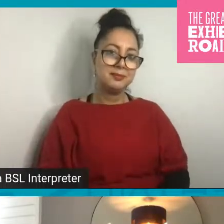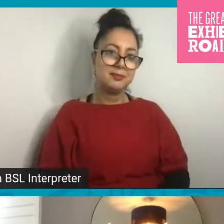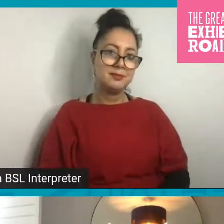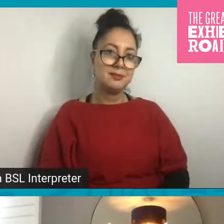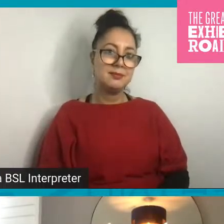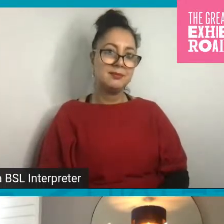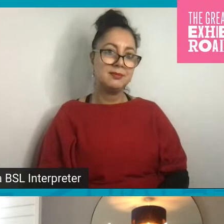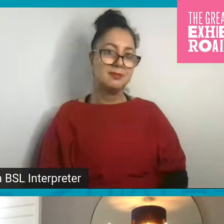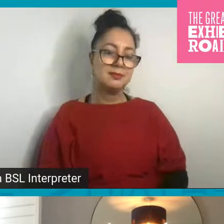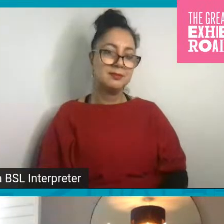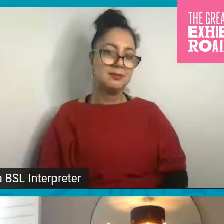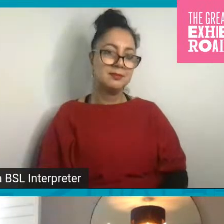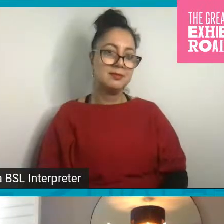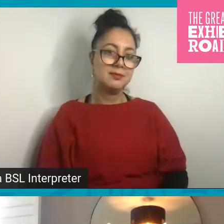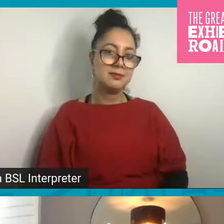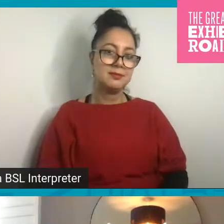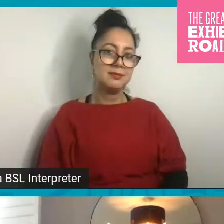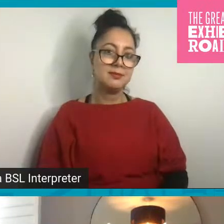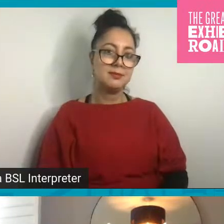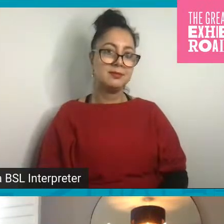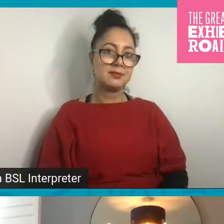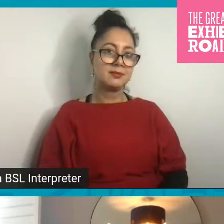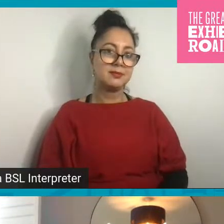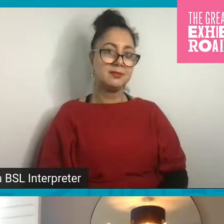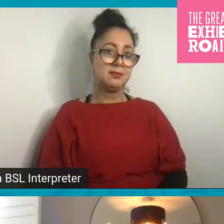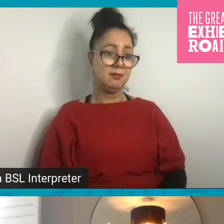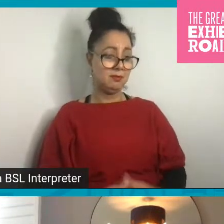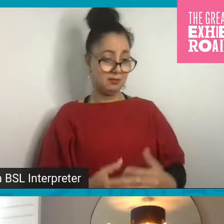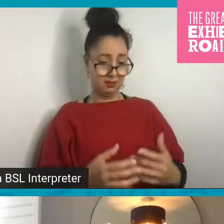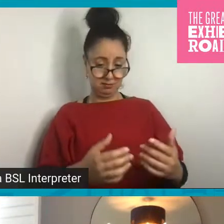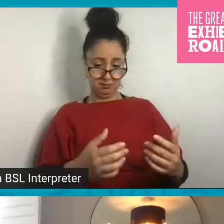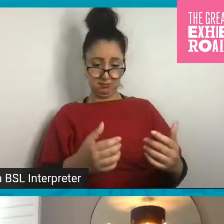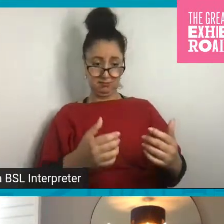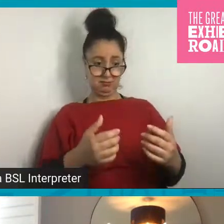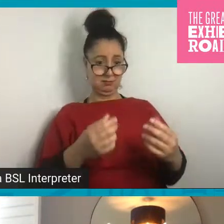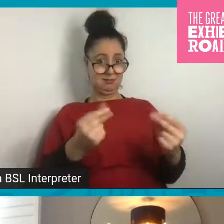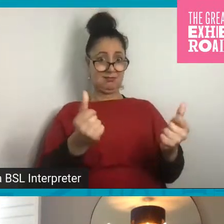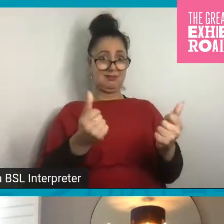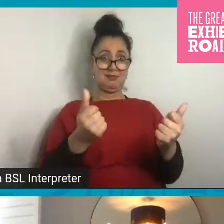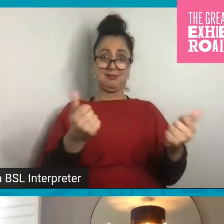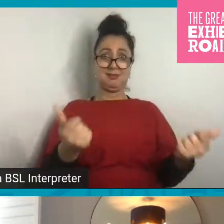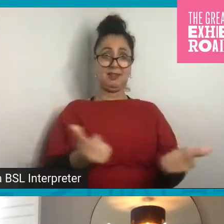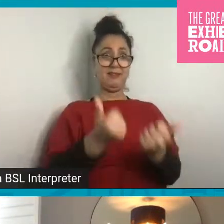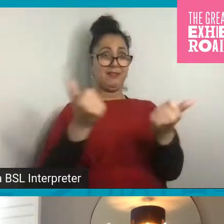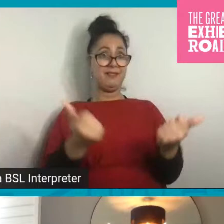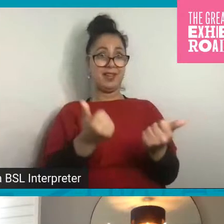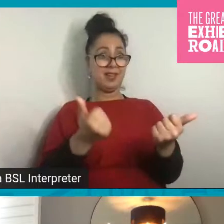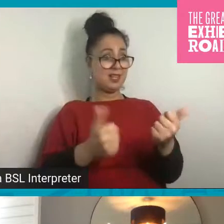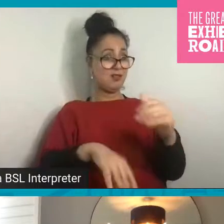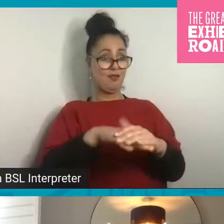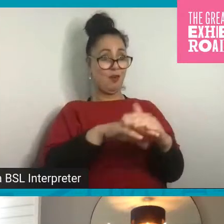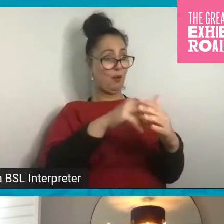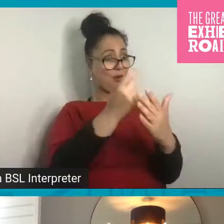So we can all just do that. And before you know it, you've filled up a space there as you can see that I've done.